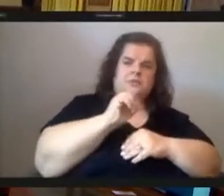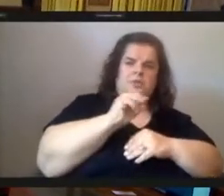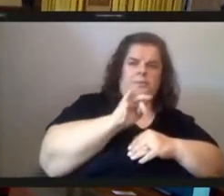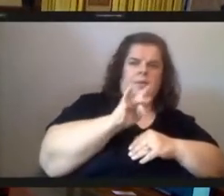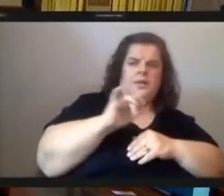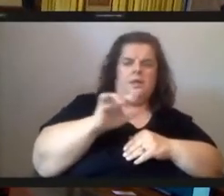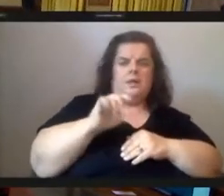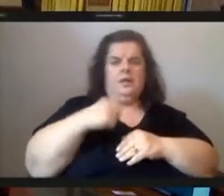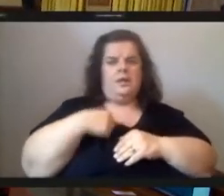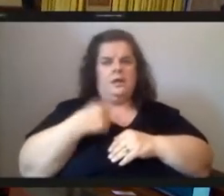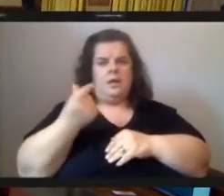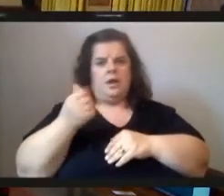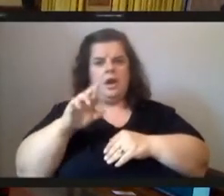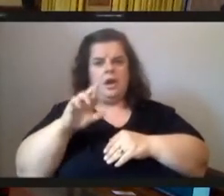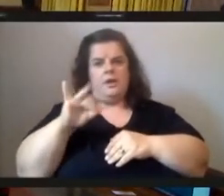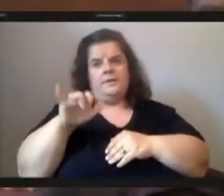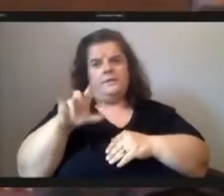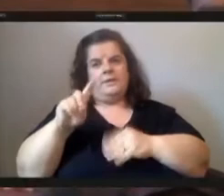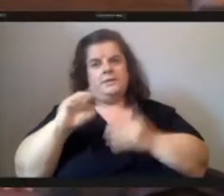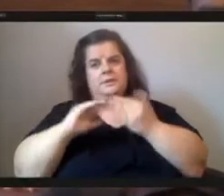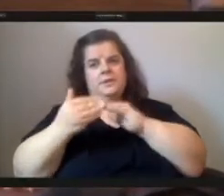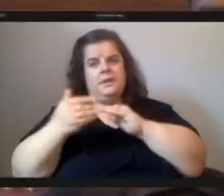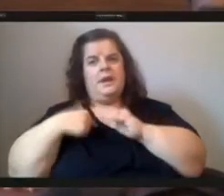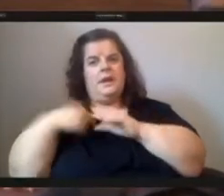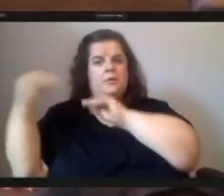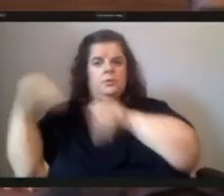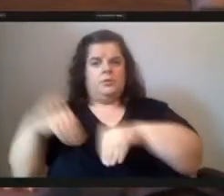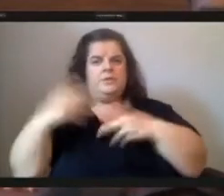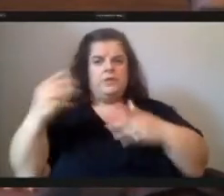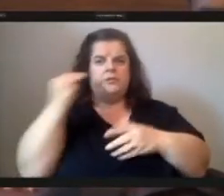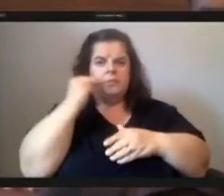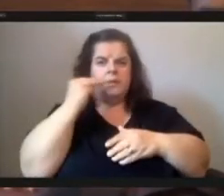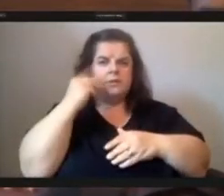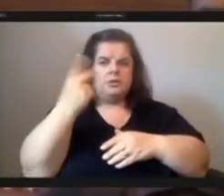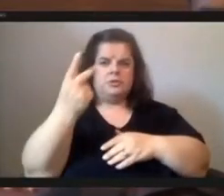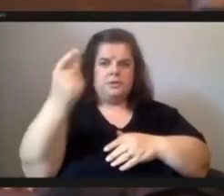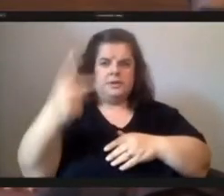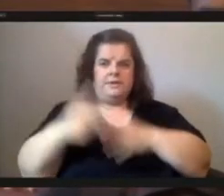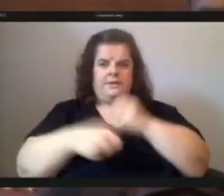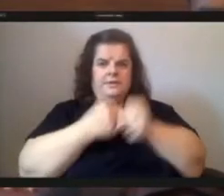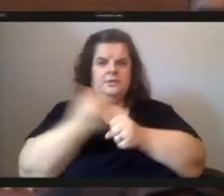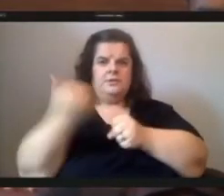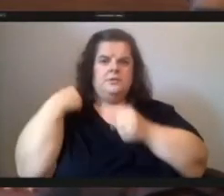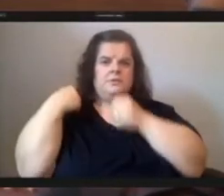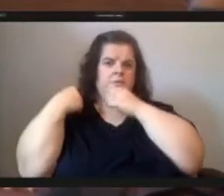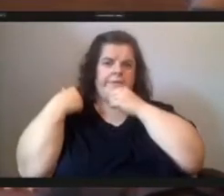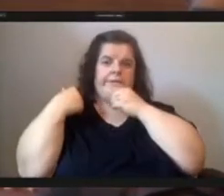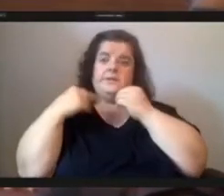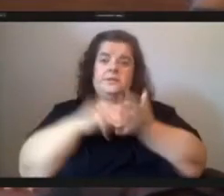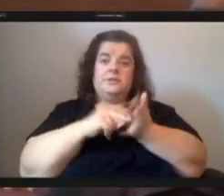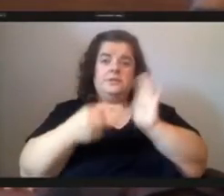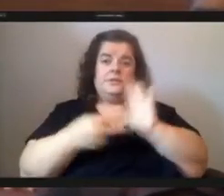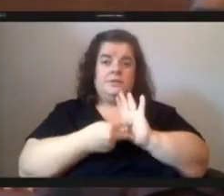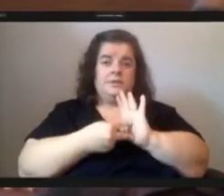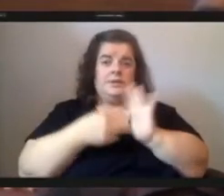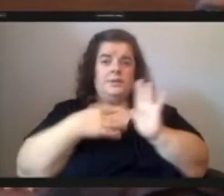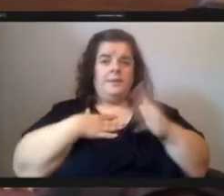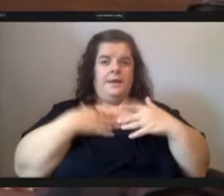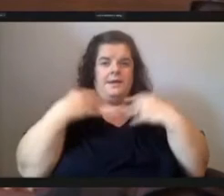neighbor i immigrated from mexico two and a half years ago which meant my health risks increased